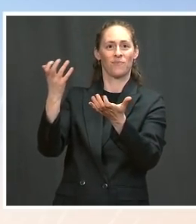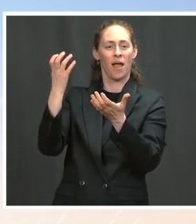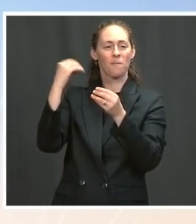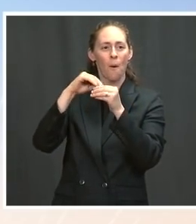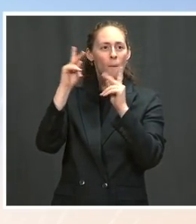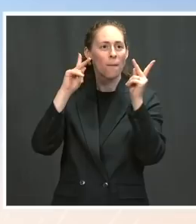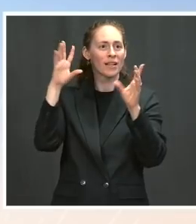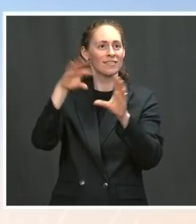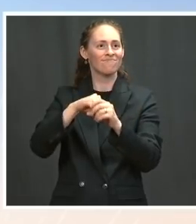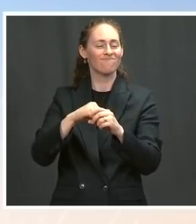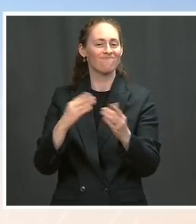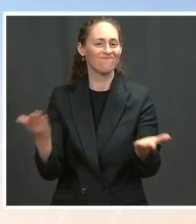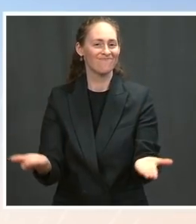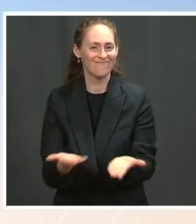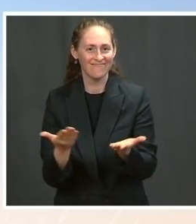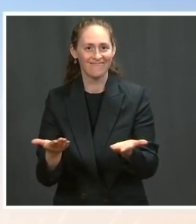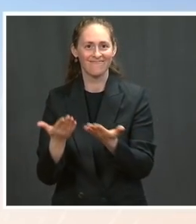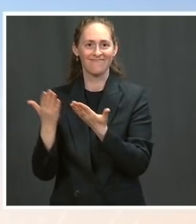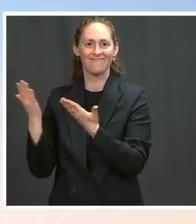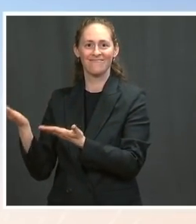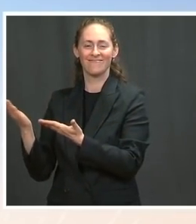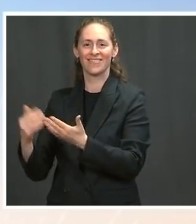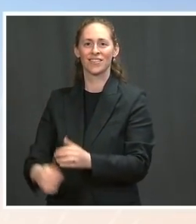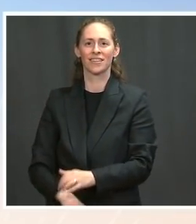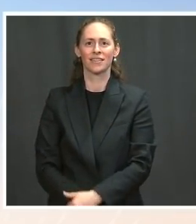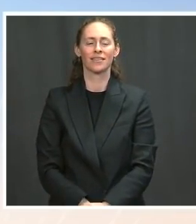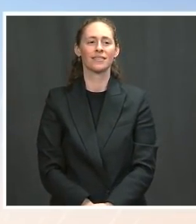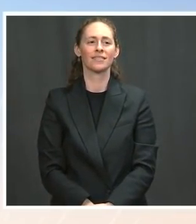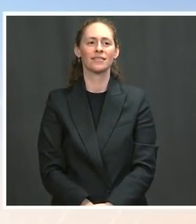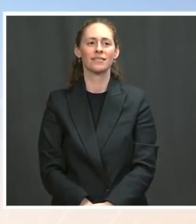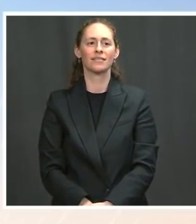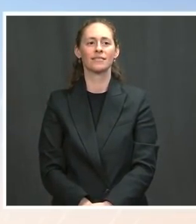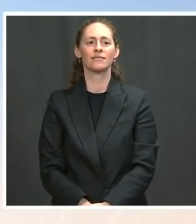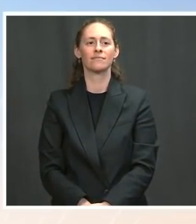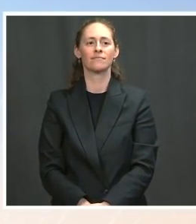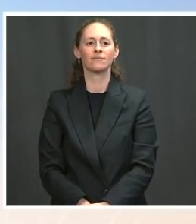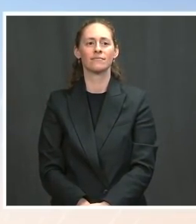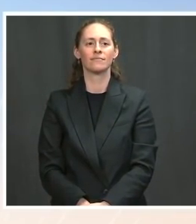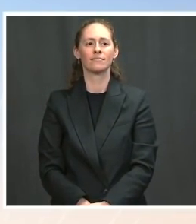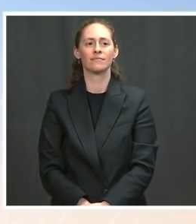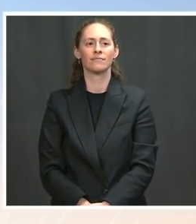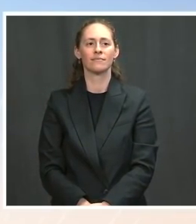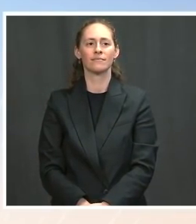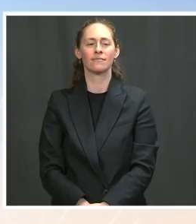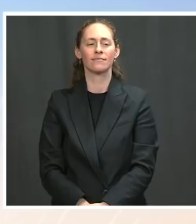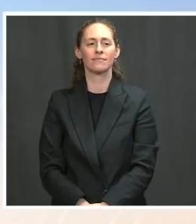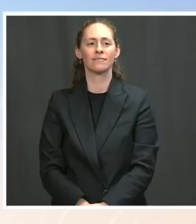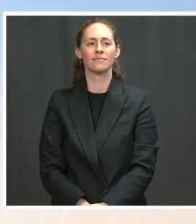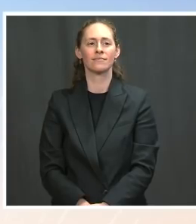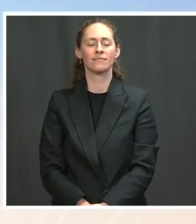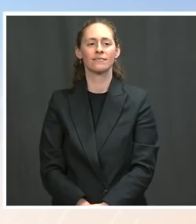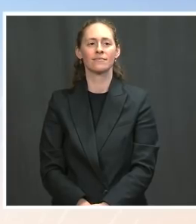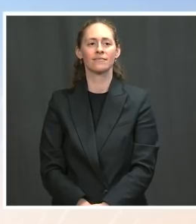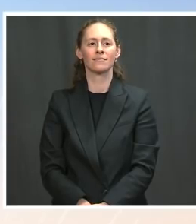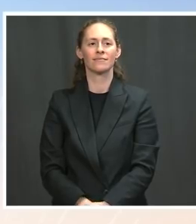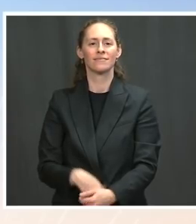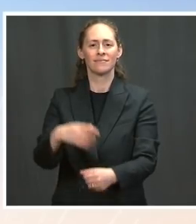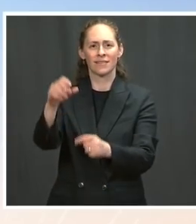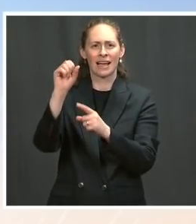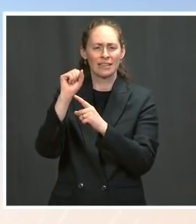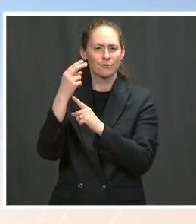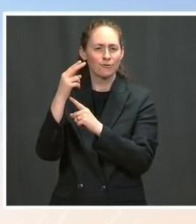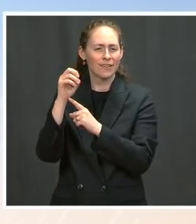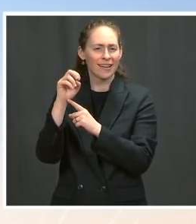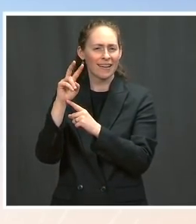Shabeli Karazana. Tell me if I butchered your last name. As someone with the last name Saki, I certainly